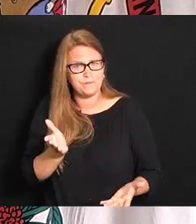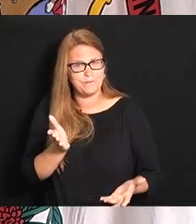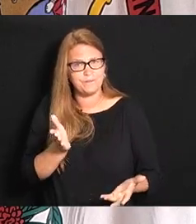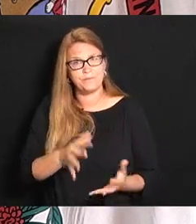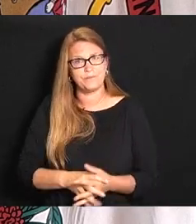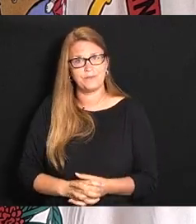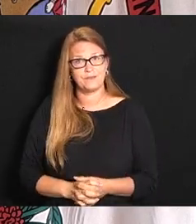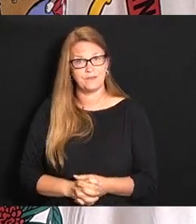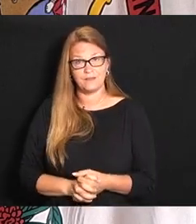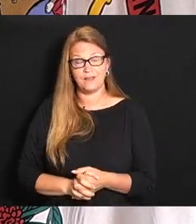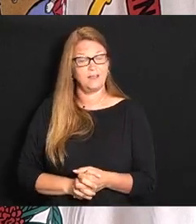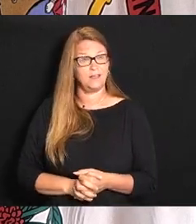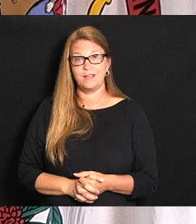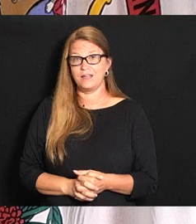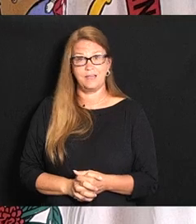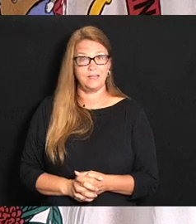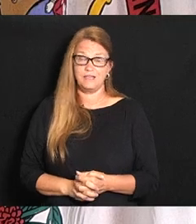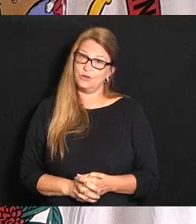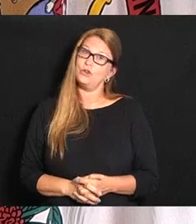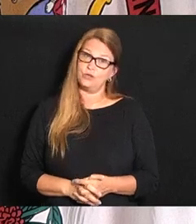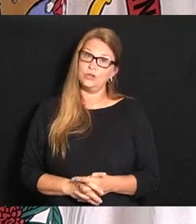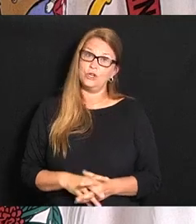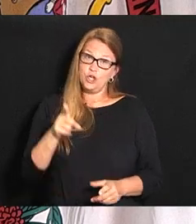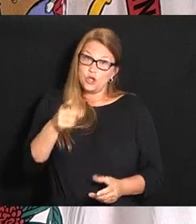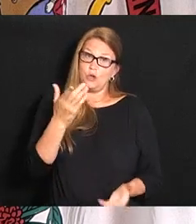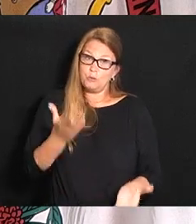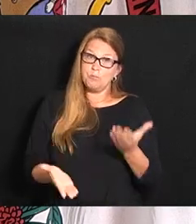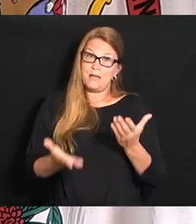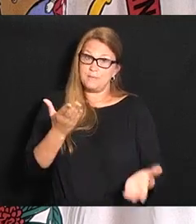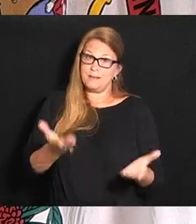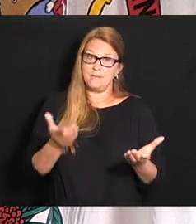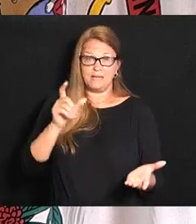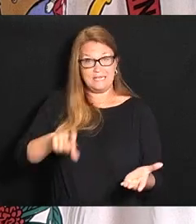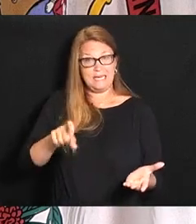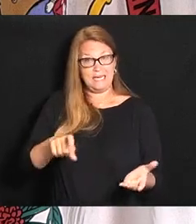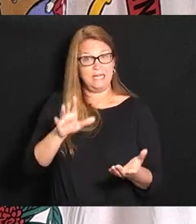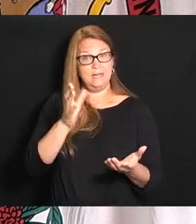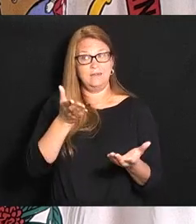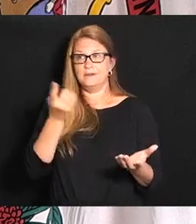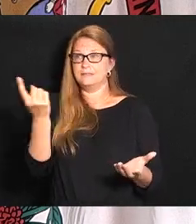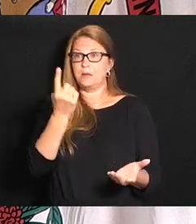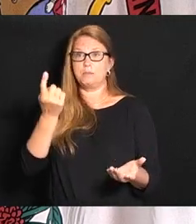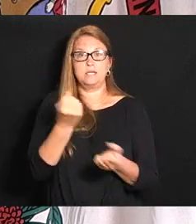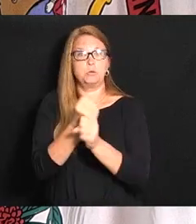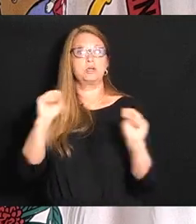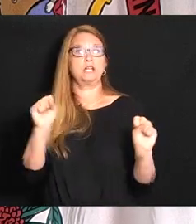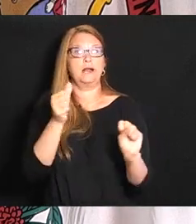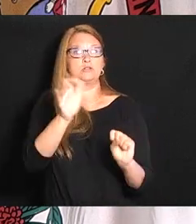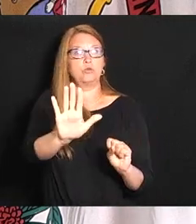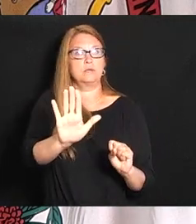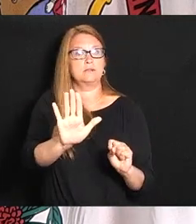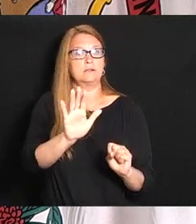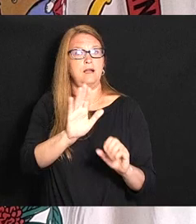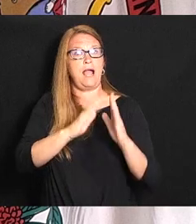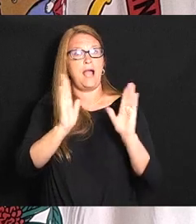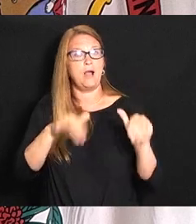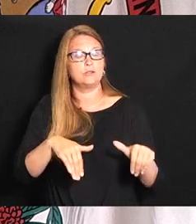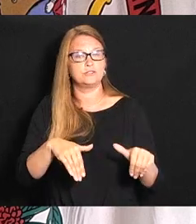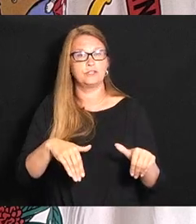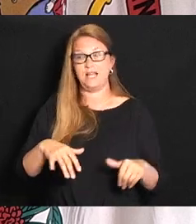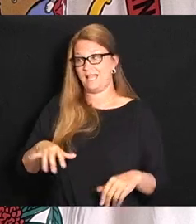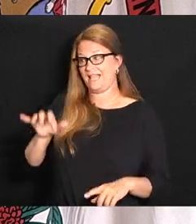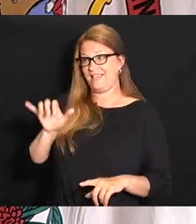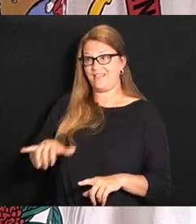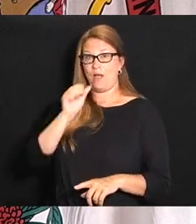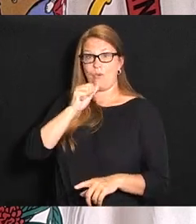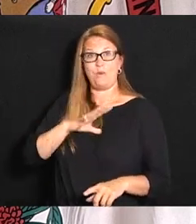well absolutely you may very well need an assault weapon to be able to protect your house just what this lady just did